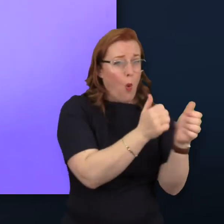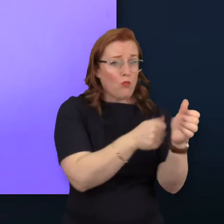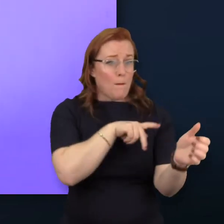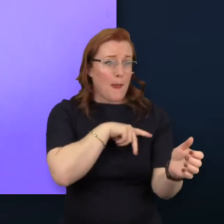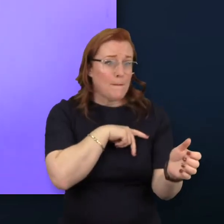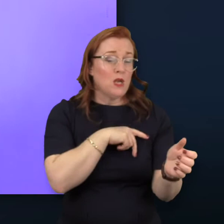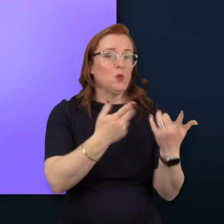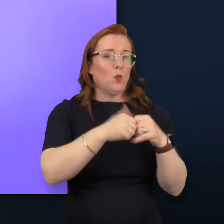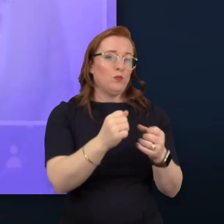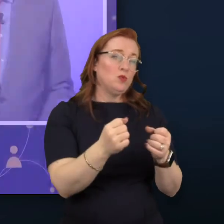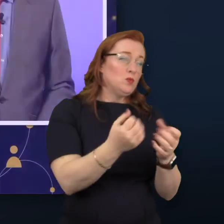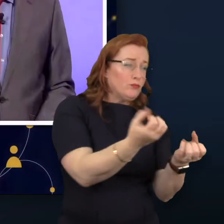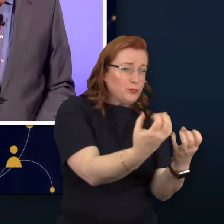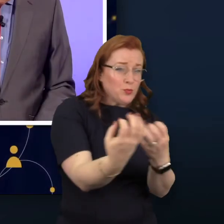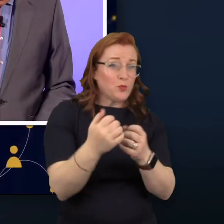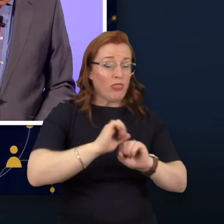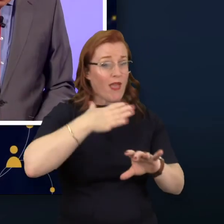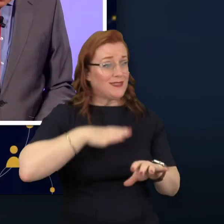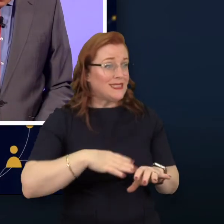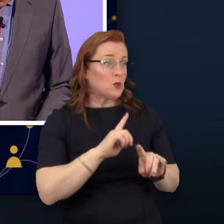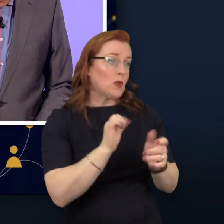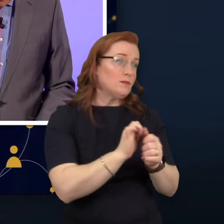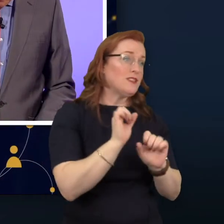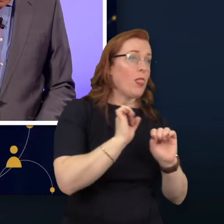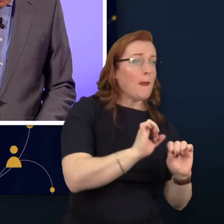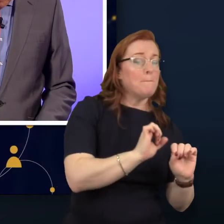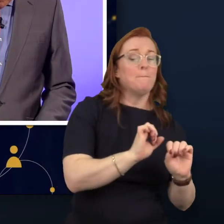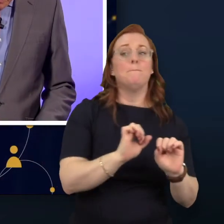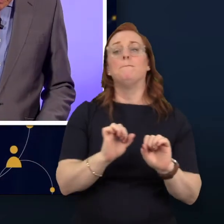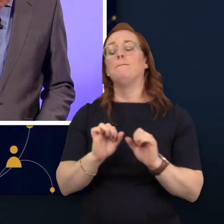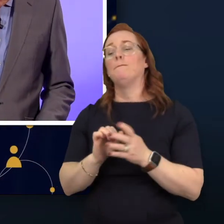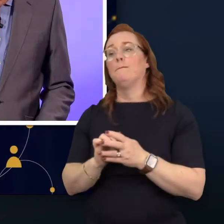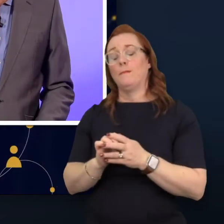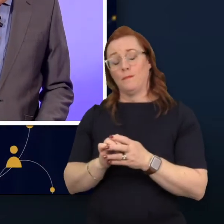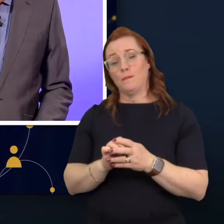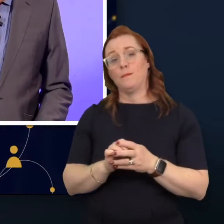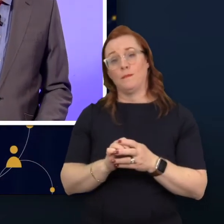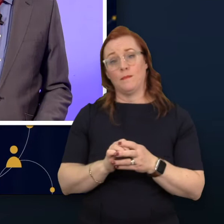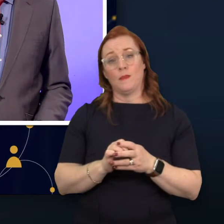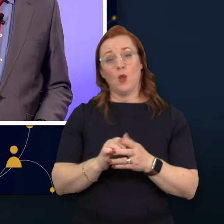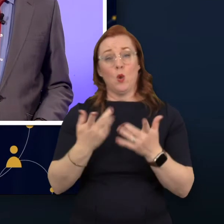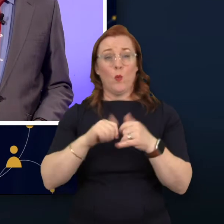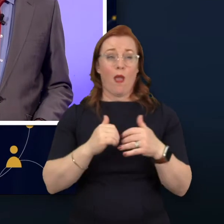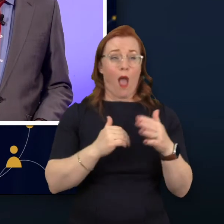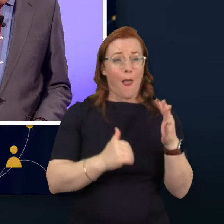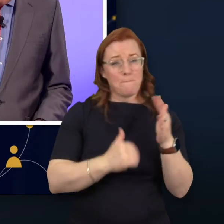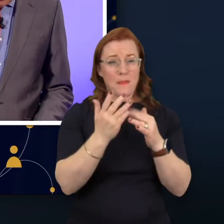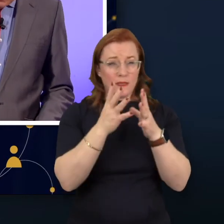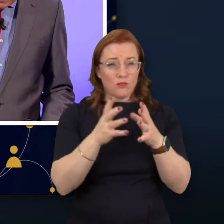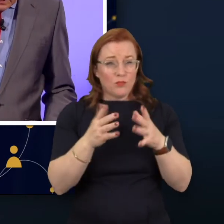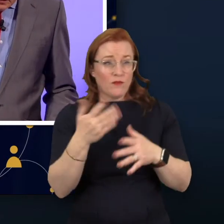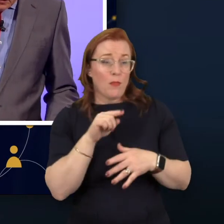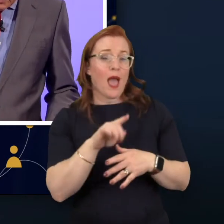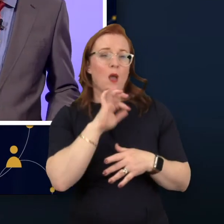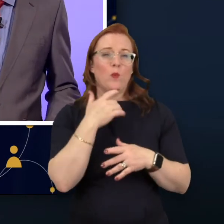to understand their needs and what is best to do with them. Building on this, we'll be